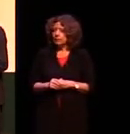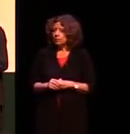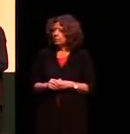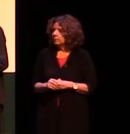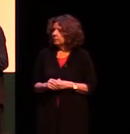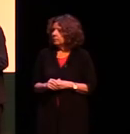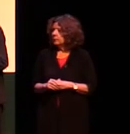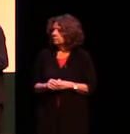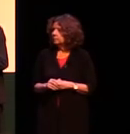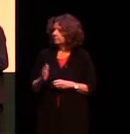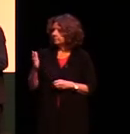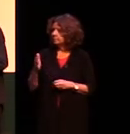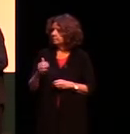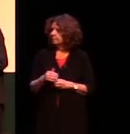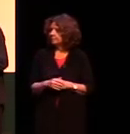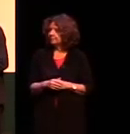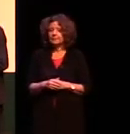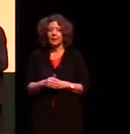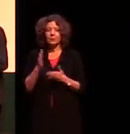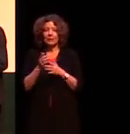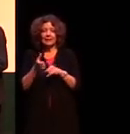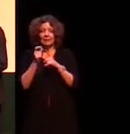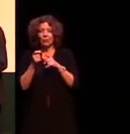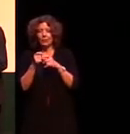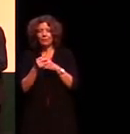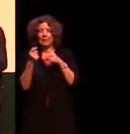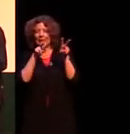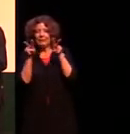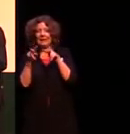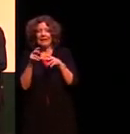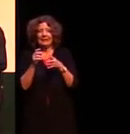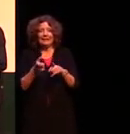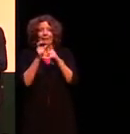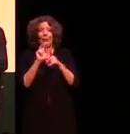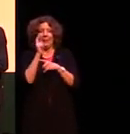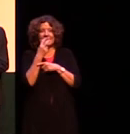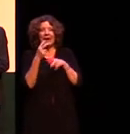there's you go if you've seen someone I can't it's hard for me here in the dark